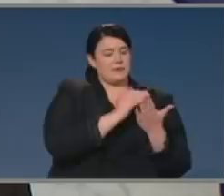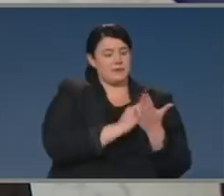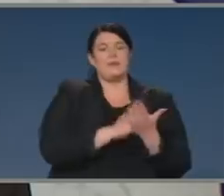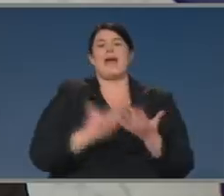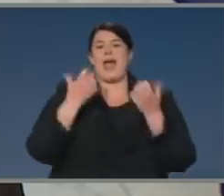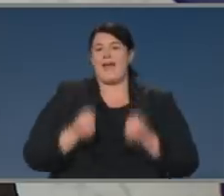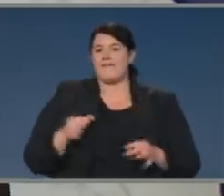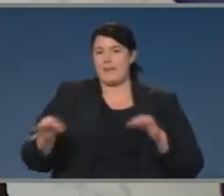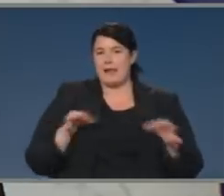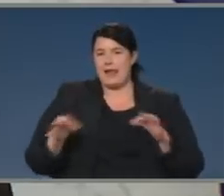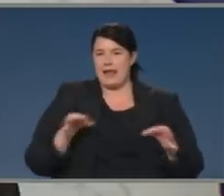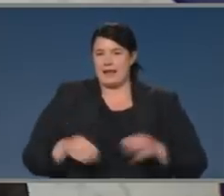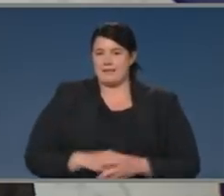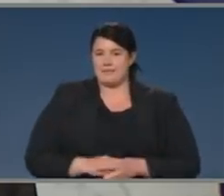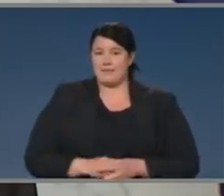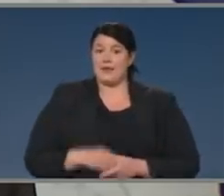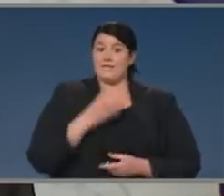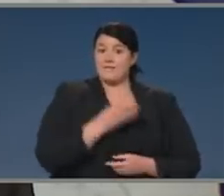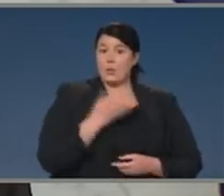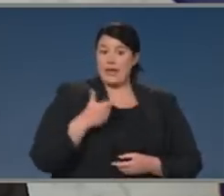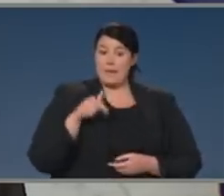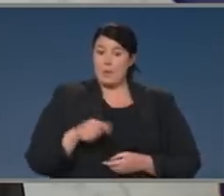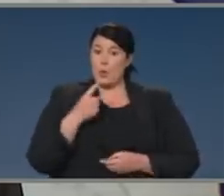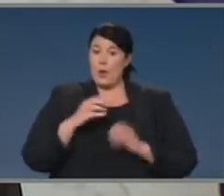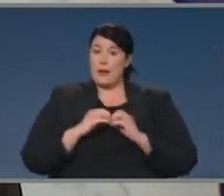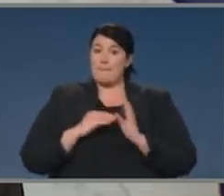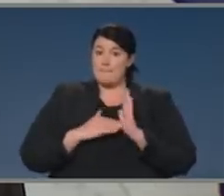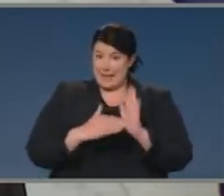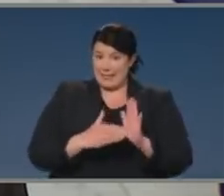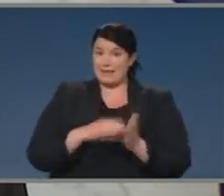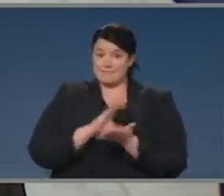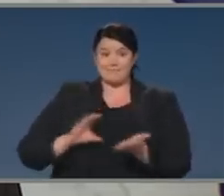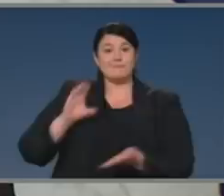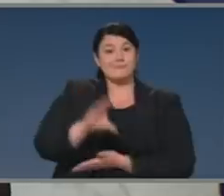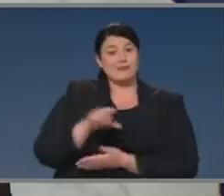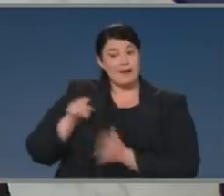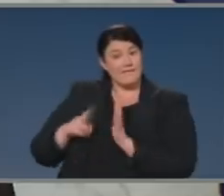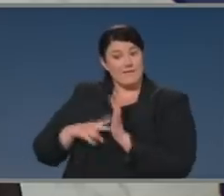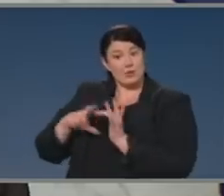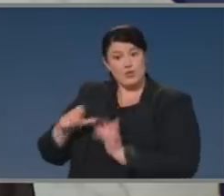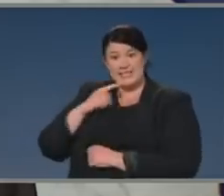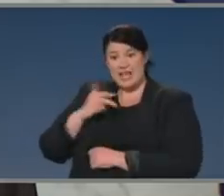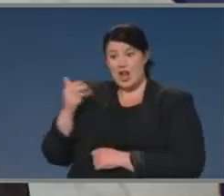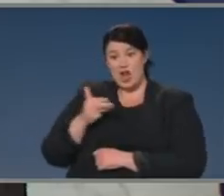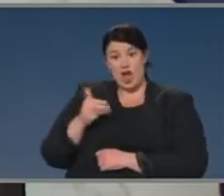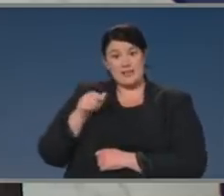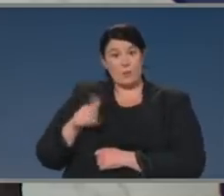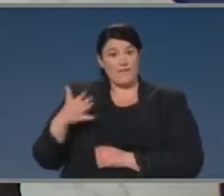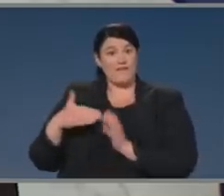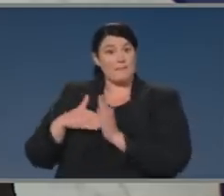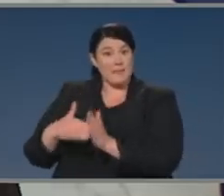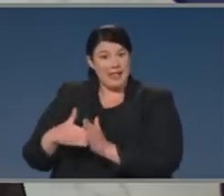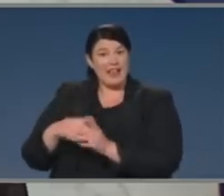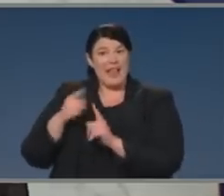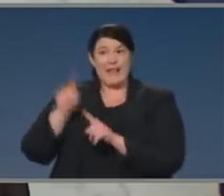It's an investment of $48.1 million from the Commonwealth. Victoria's already announced, I believe, $19.5 million and other states will